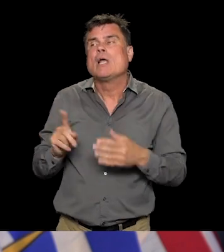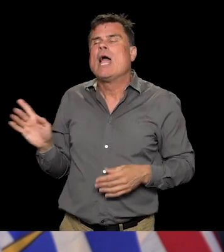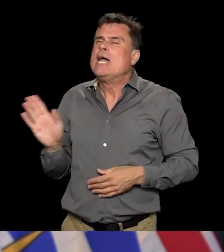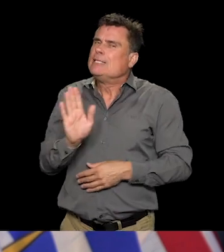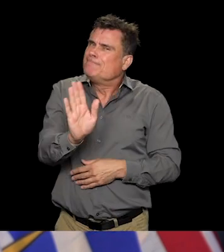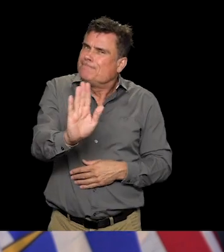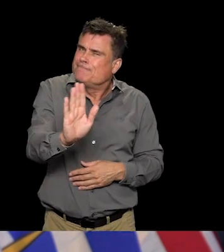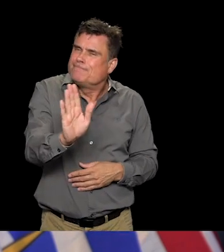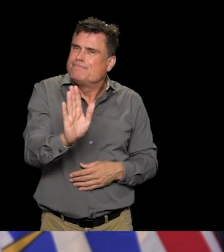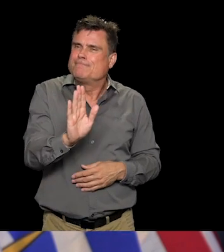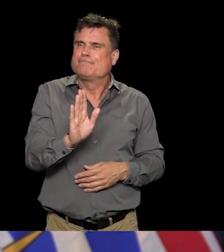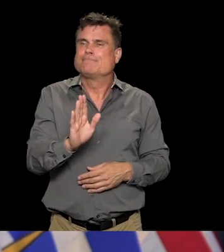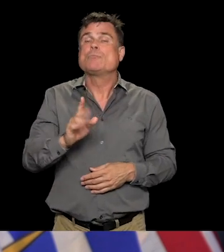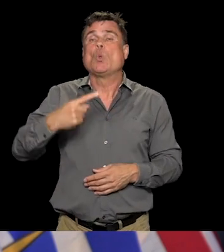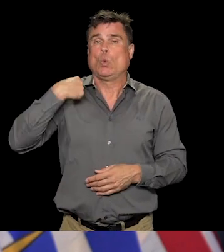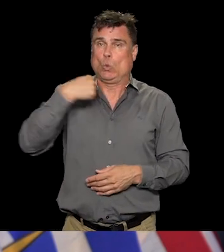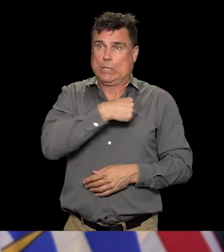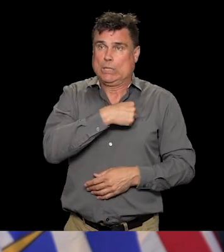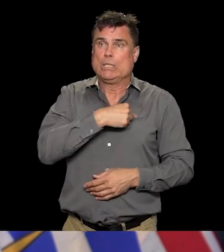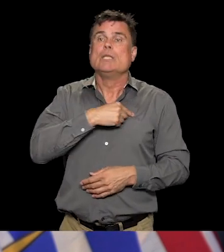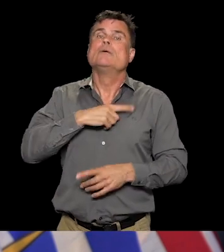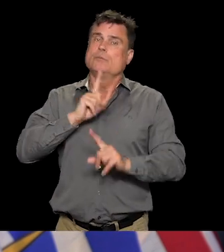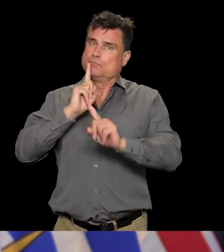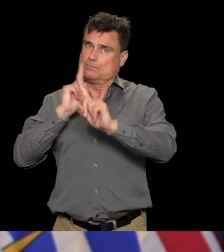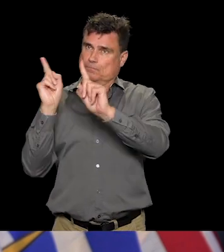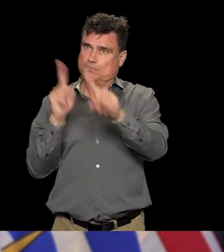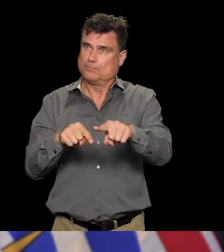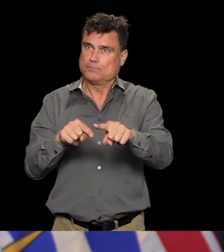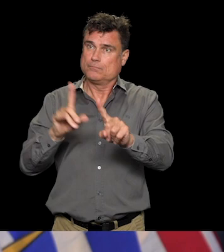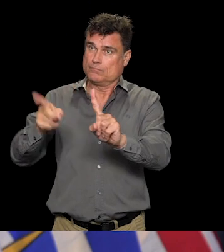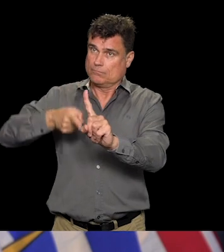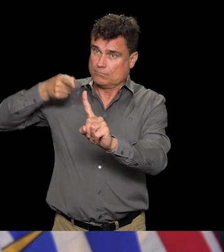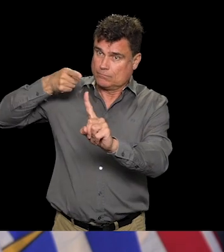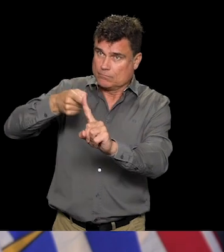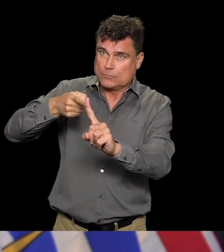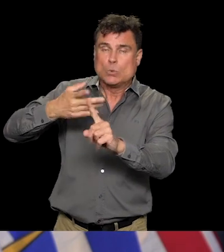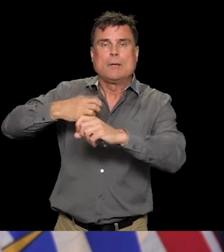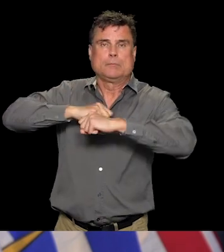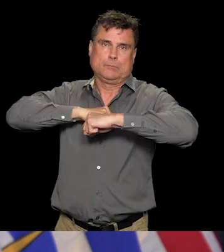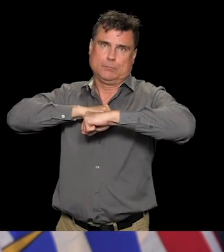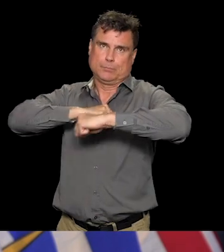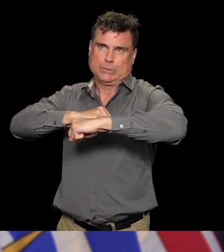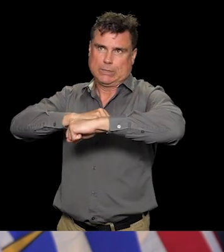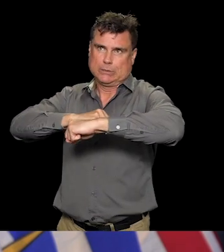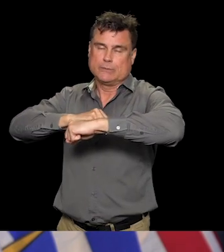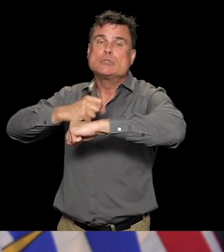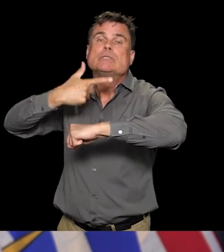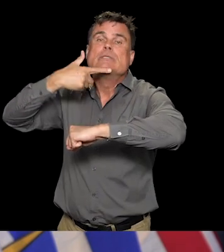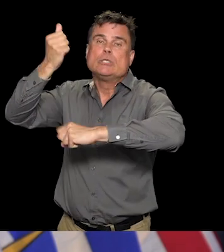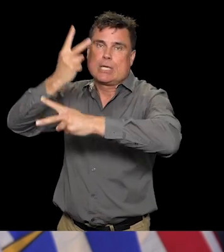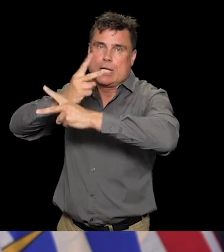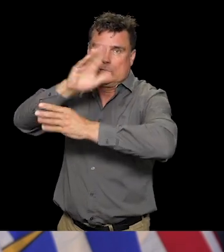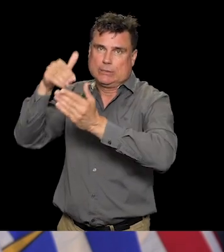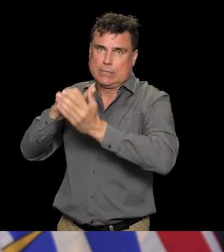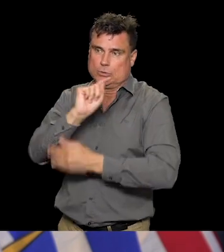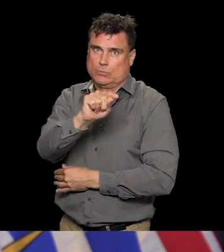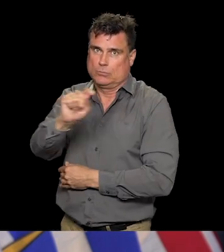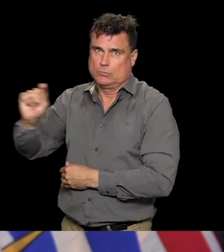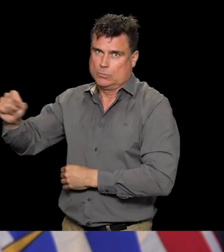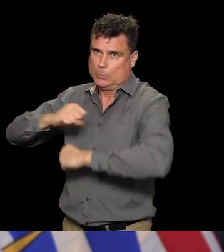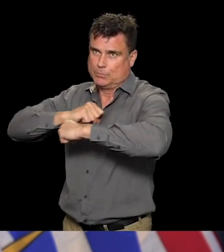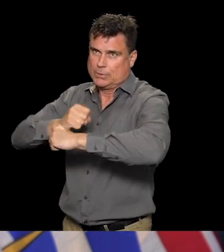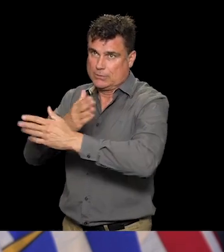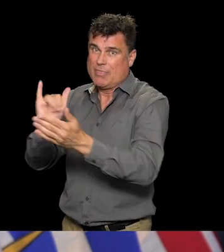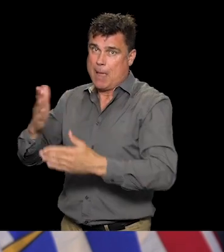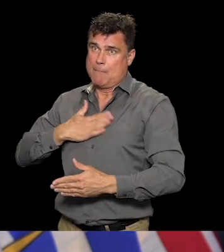around protection of long-term care homes and part of that is restriction on visitors. So that is. As well, we've had